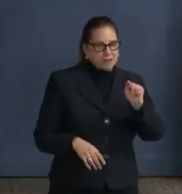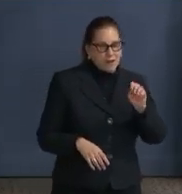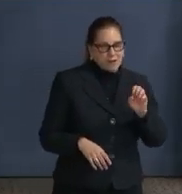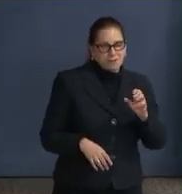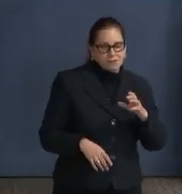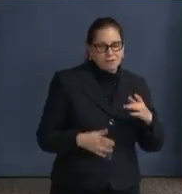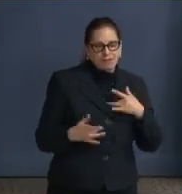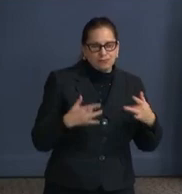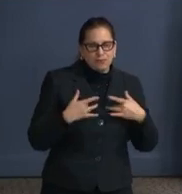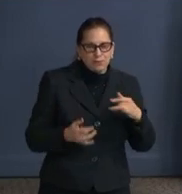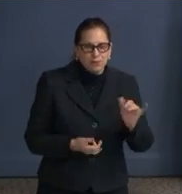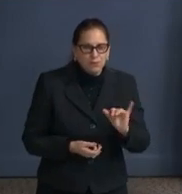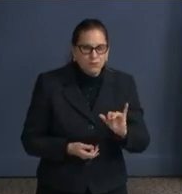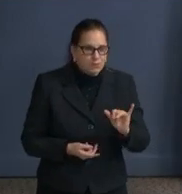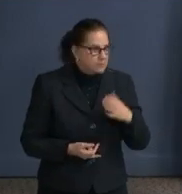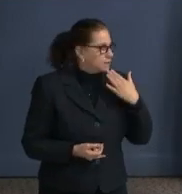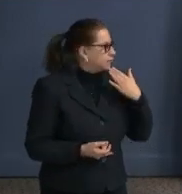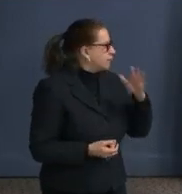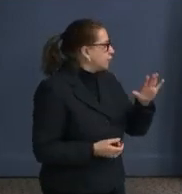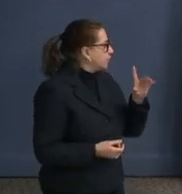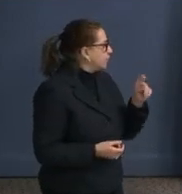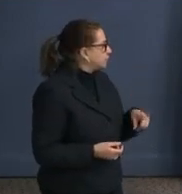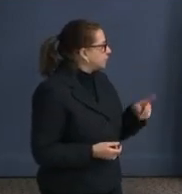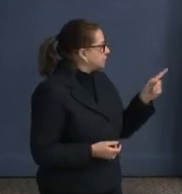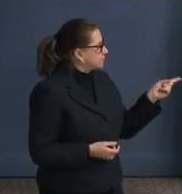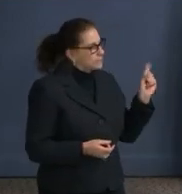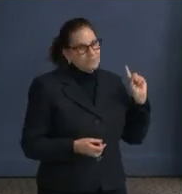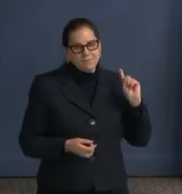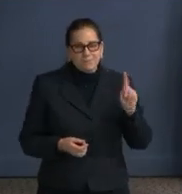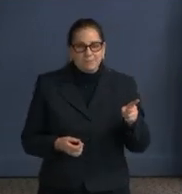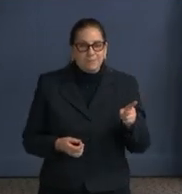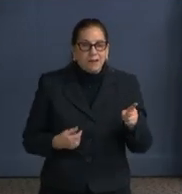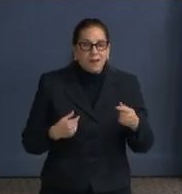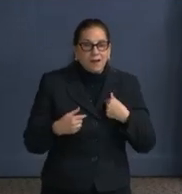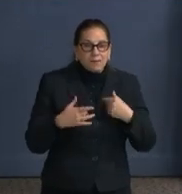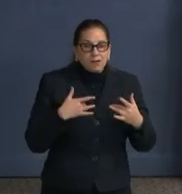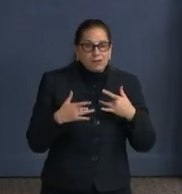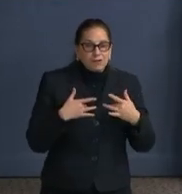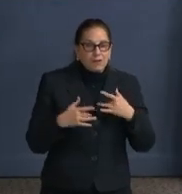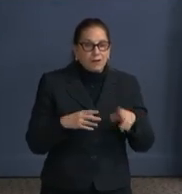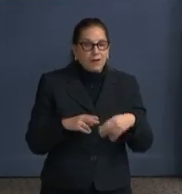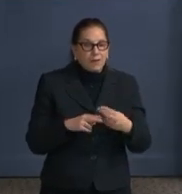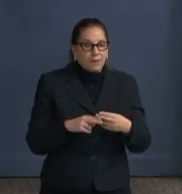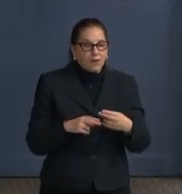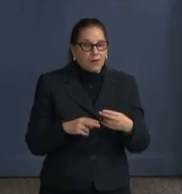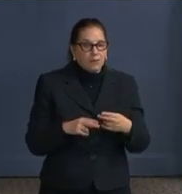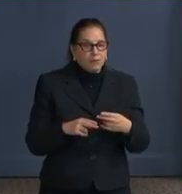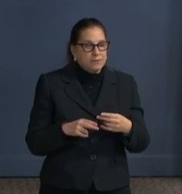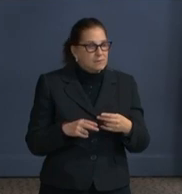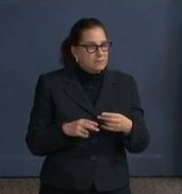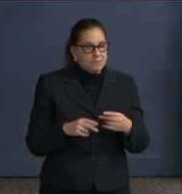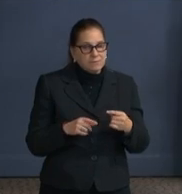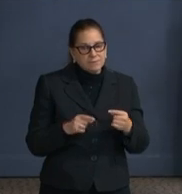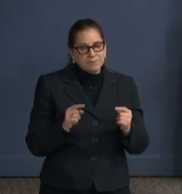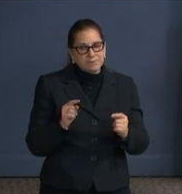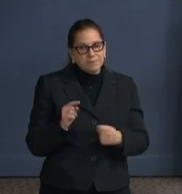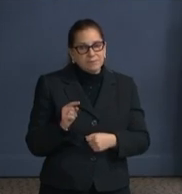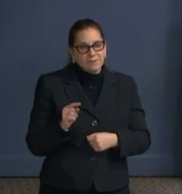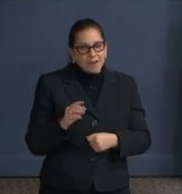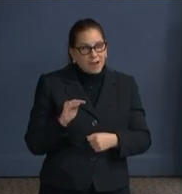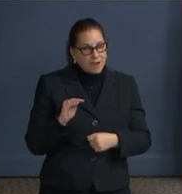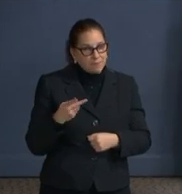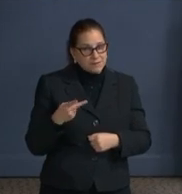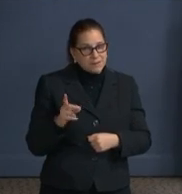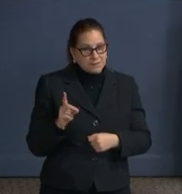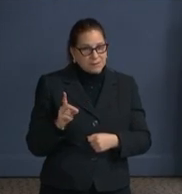Thank you for the question. I think it's important to have concern about our first responders, particularly the Metropolitan Police Department